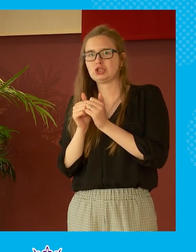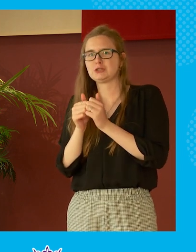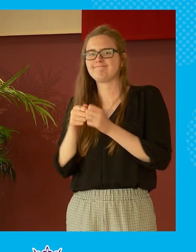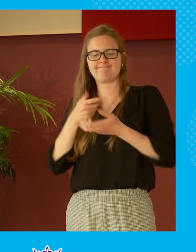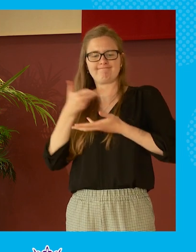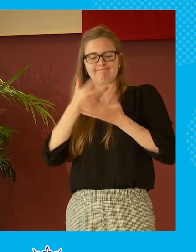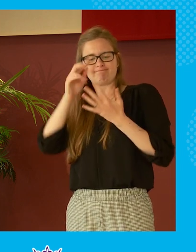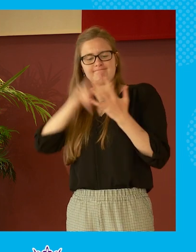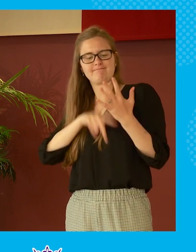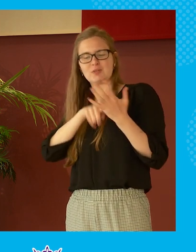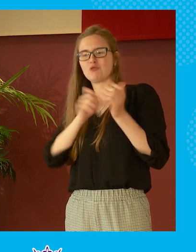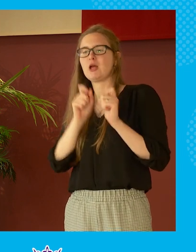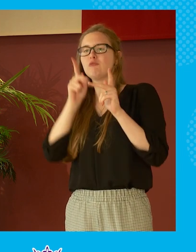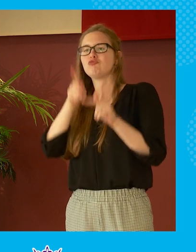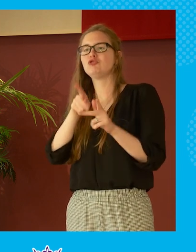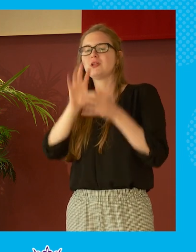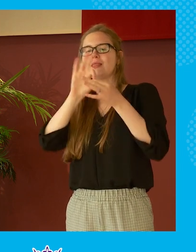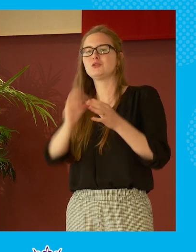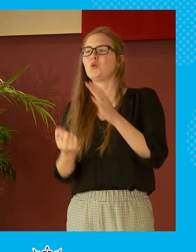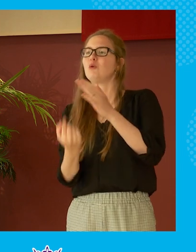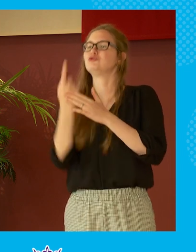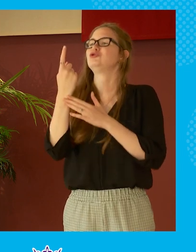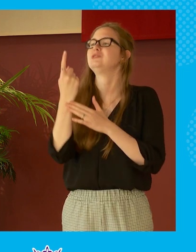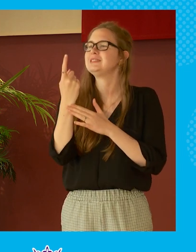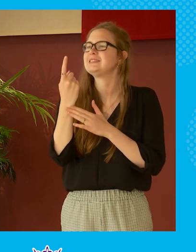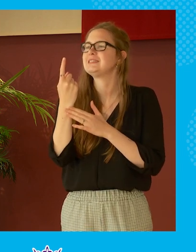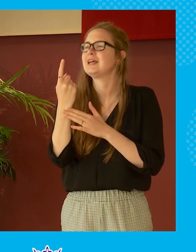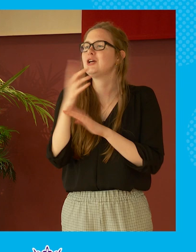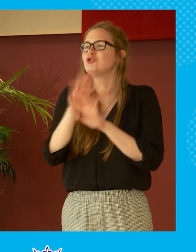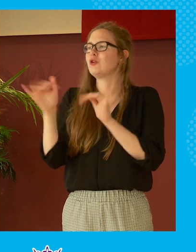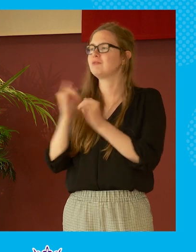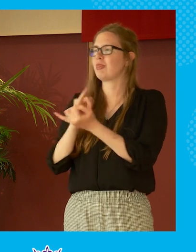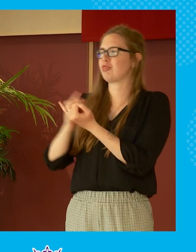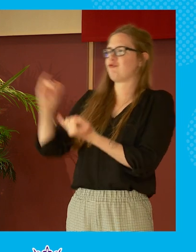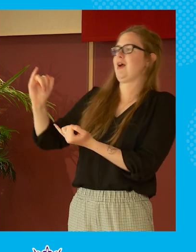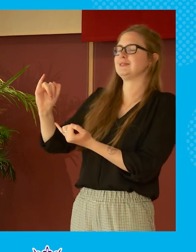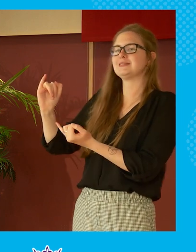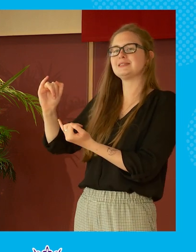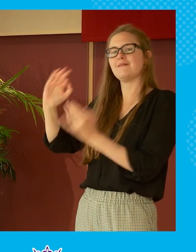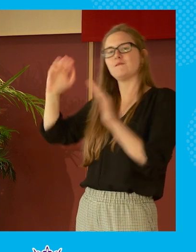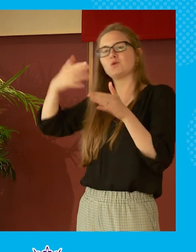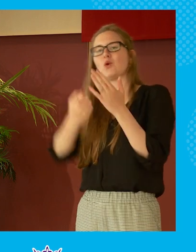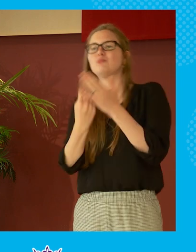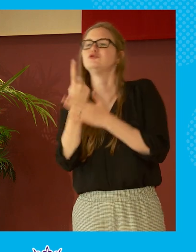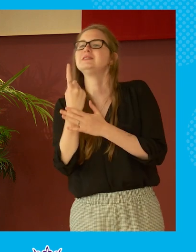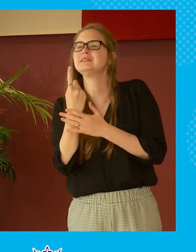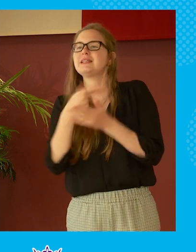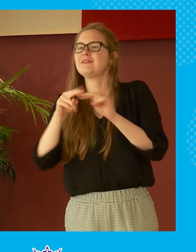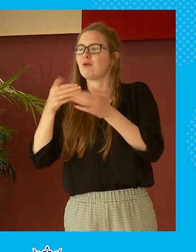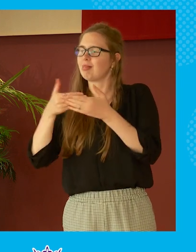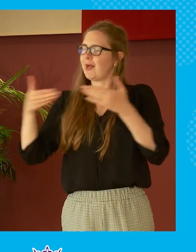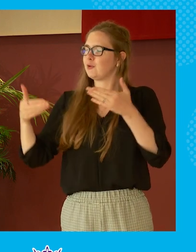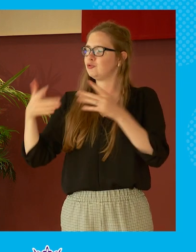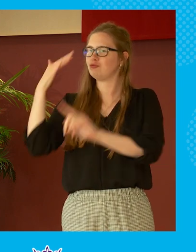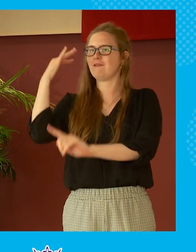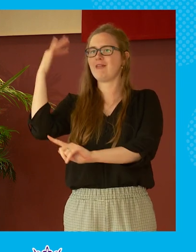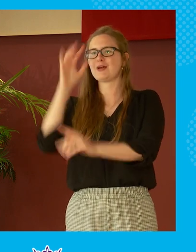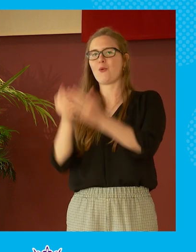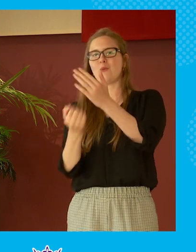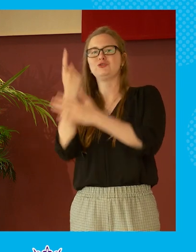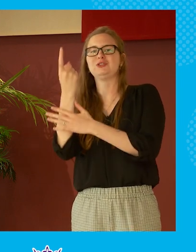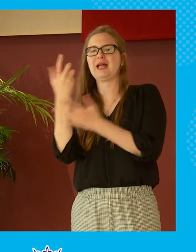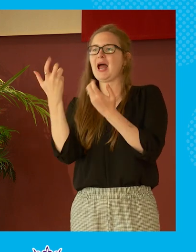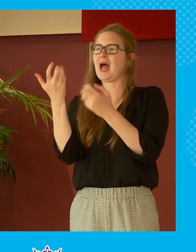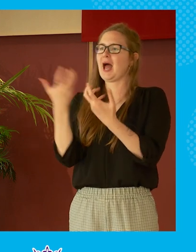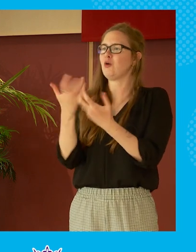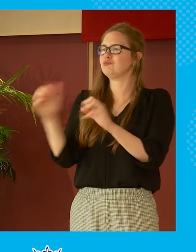if we approach things as an opportunity rather than as a threat and the lack and if your language reflects that you know how can